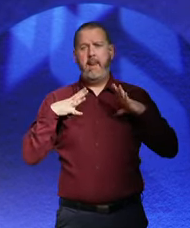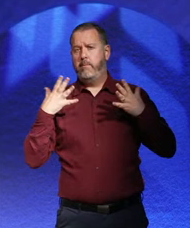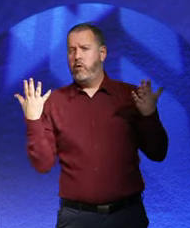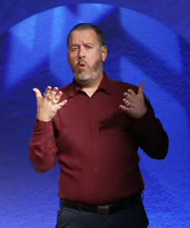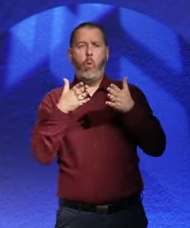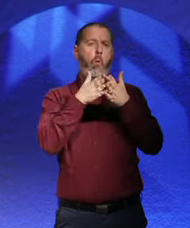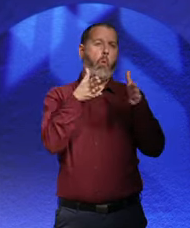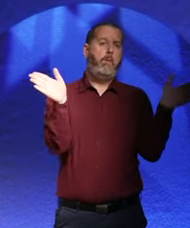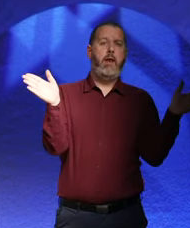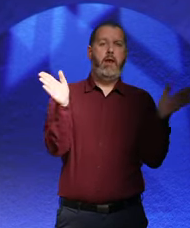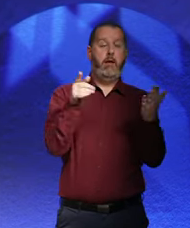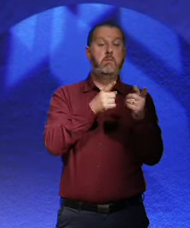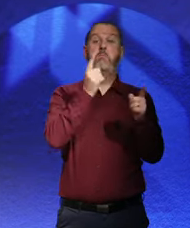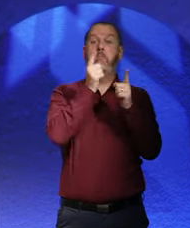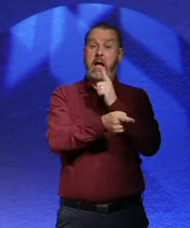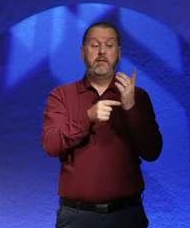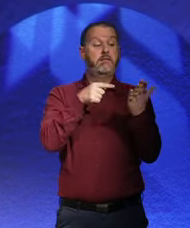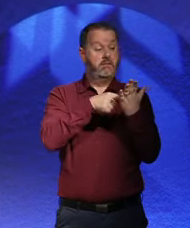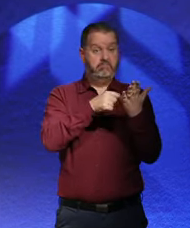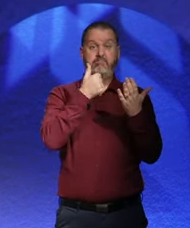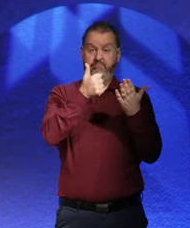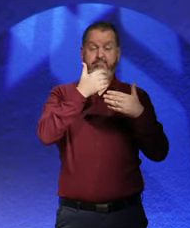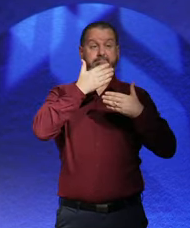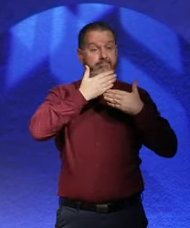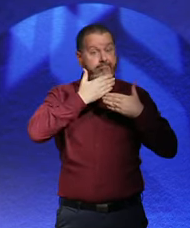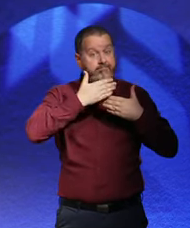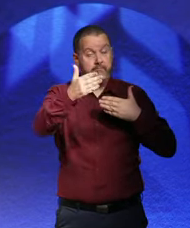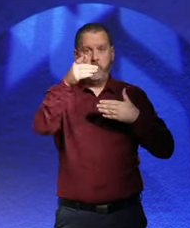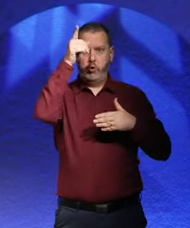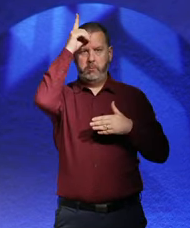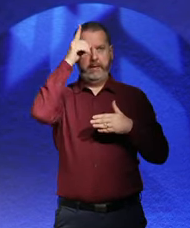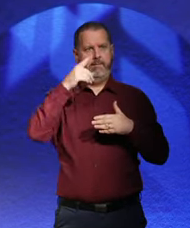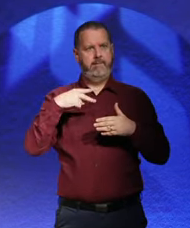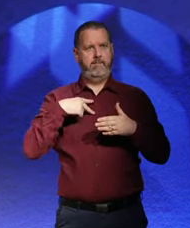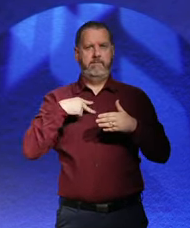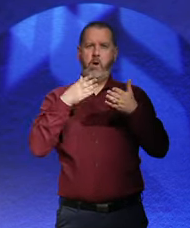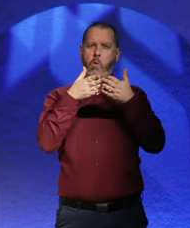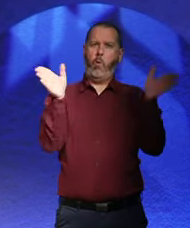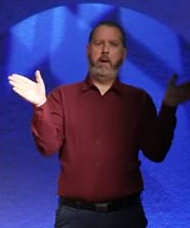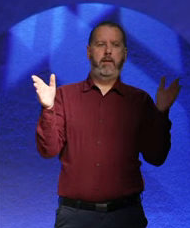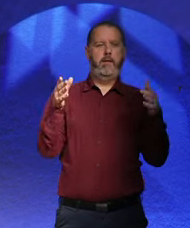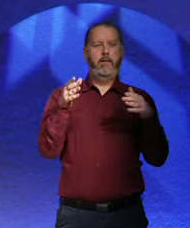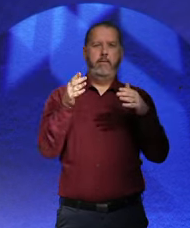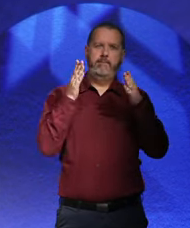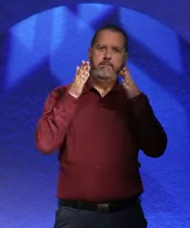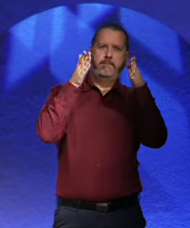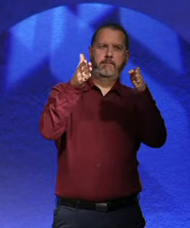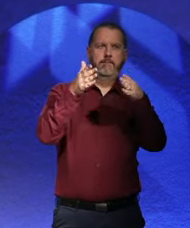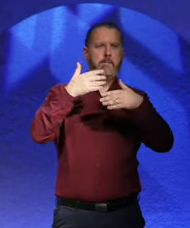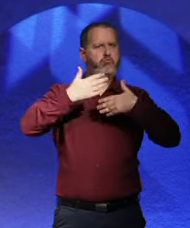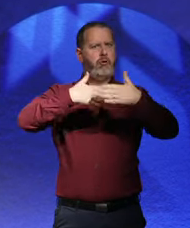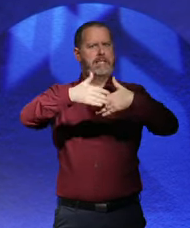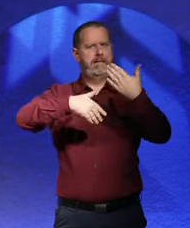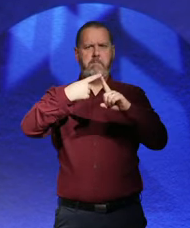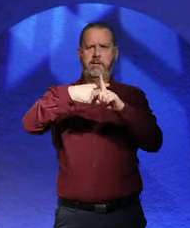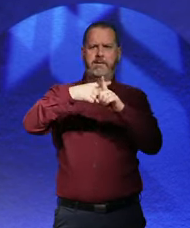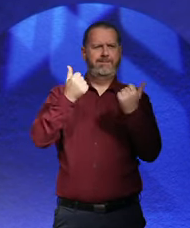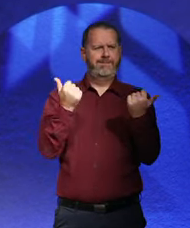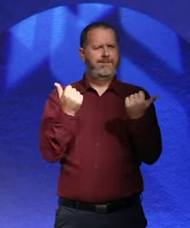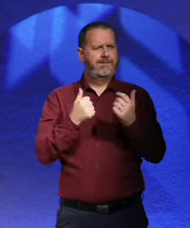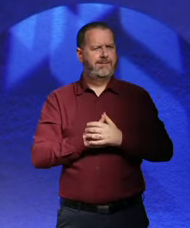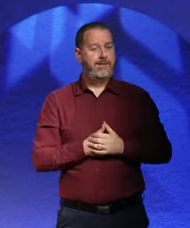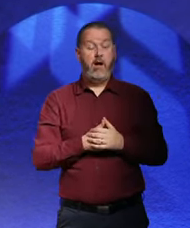Germany one of the most, you know, forward-looking democracies. In Europe, for example, everybody